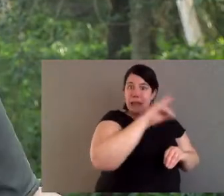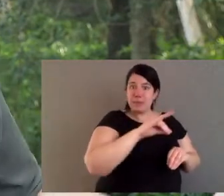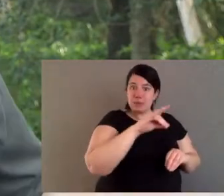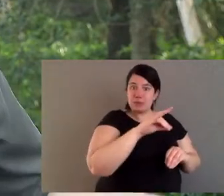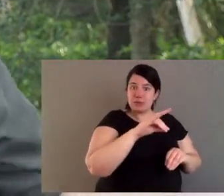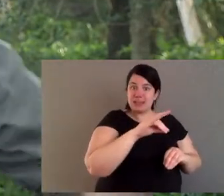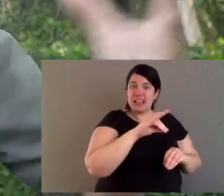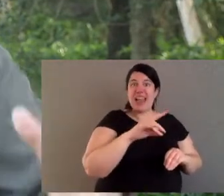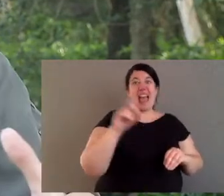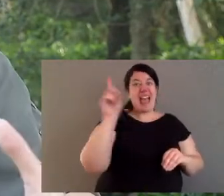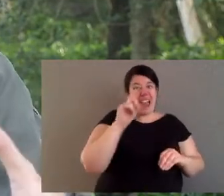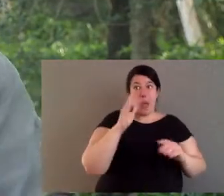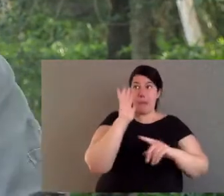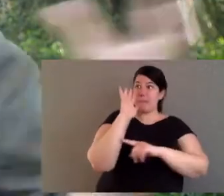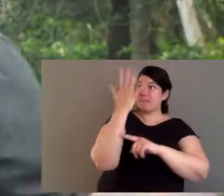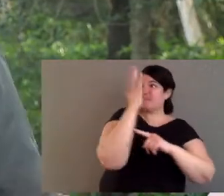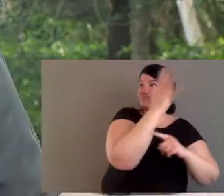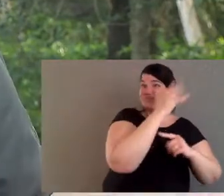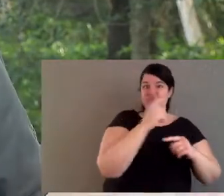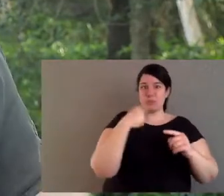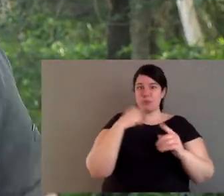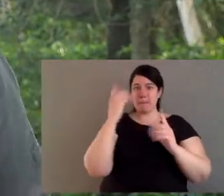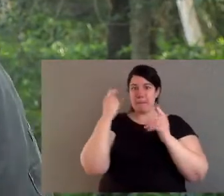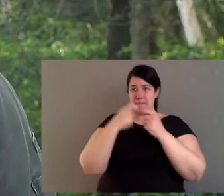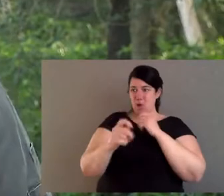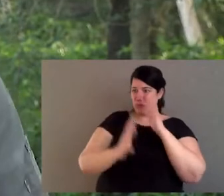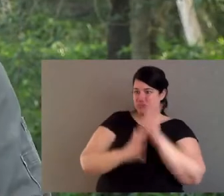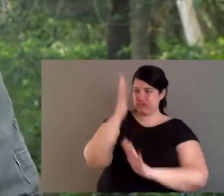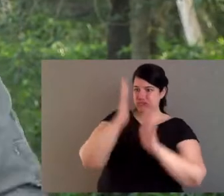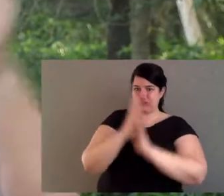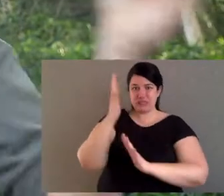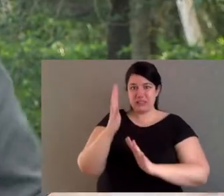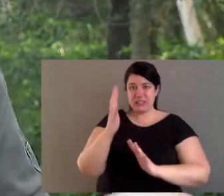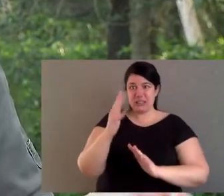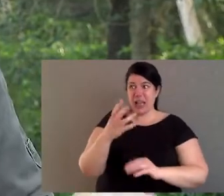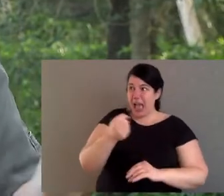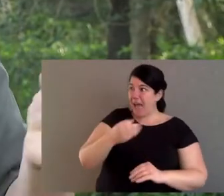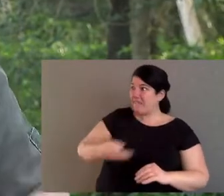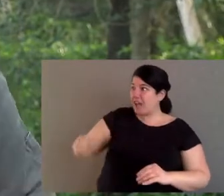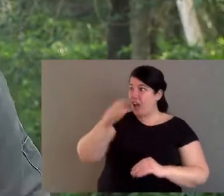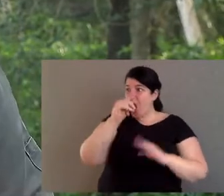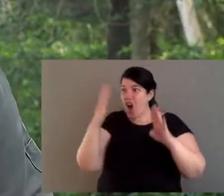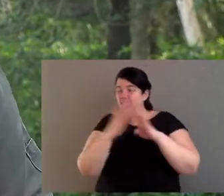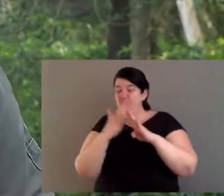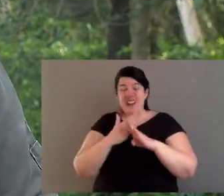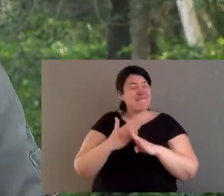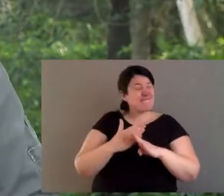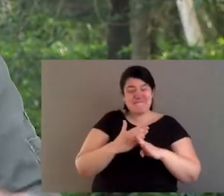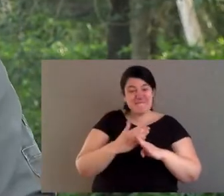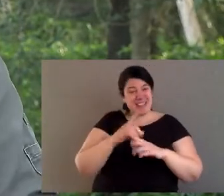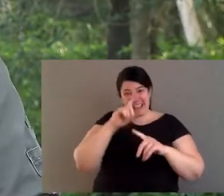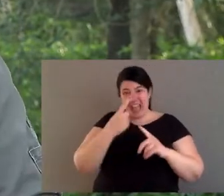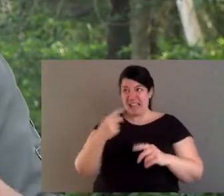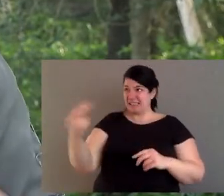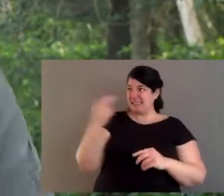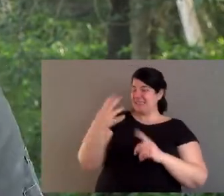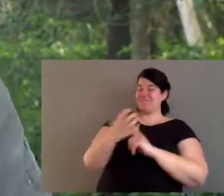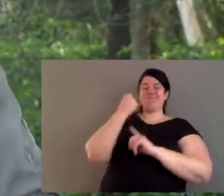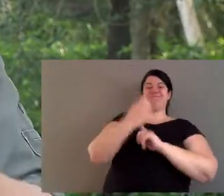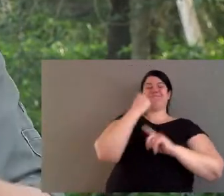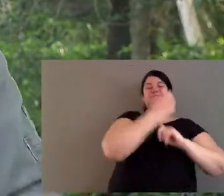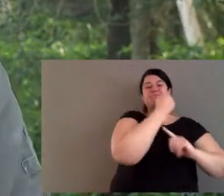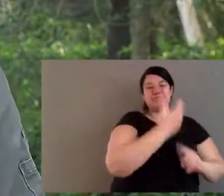they've also got the feral predators, and they're exposed because the bush is so much more open because it's been burnt. But the Australian bush